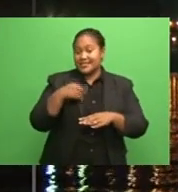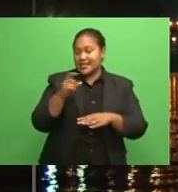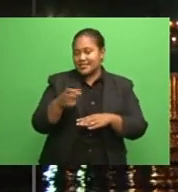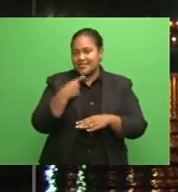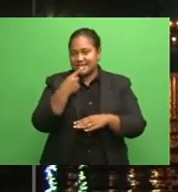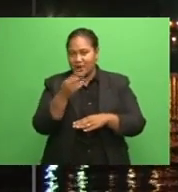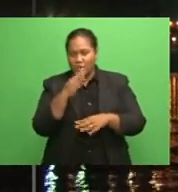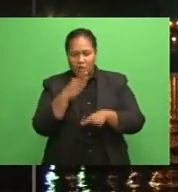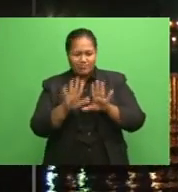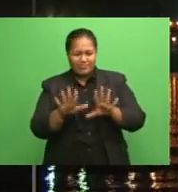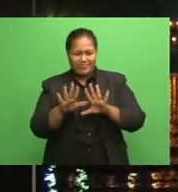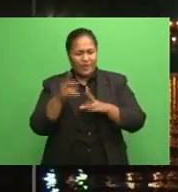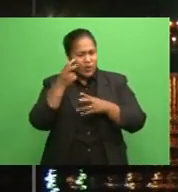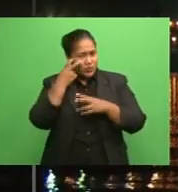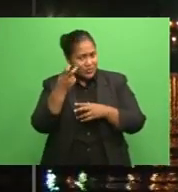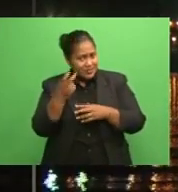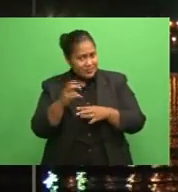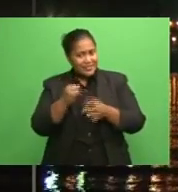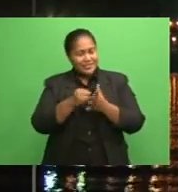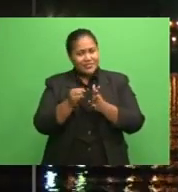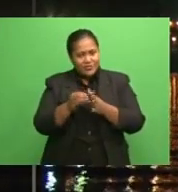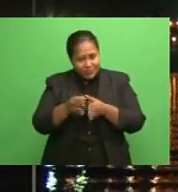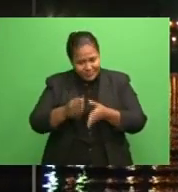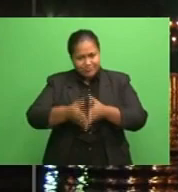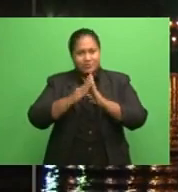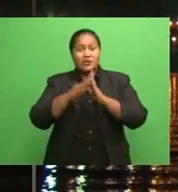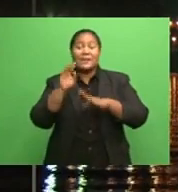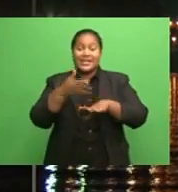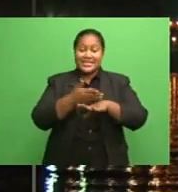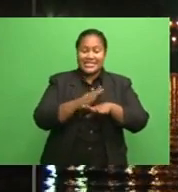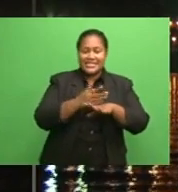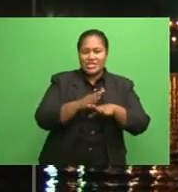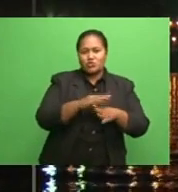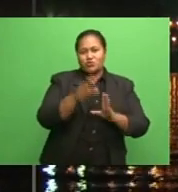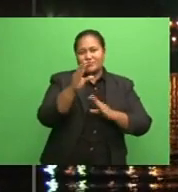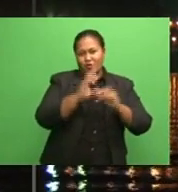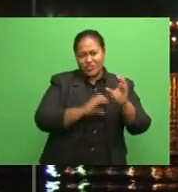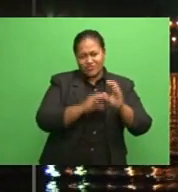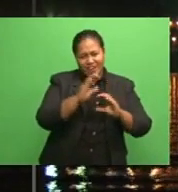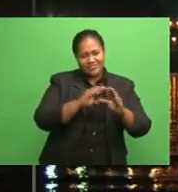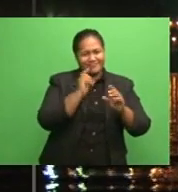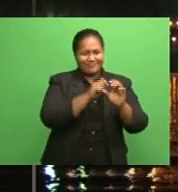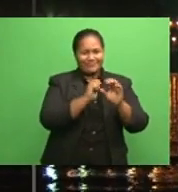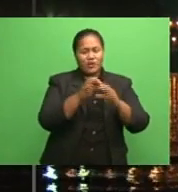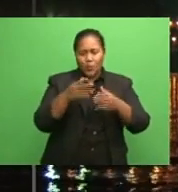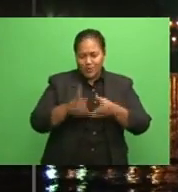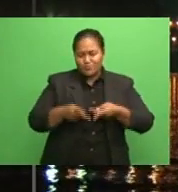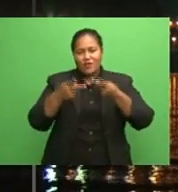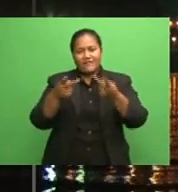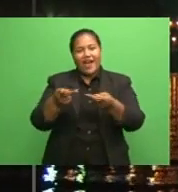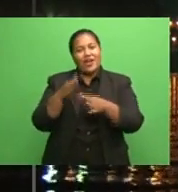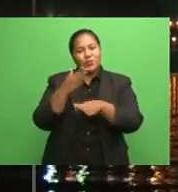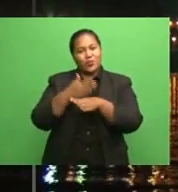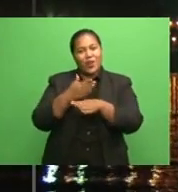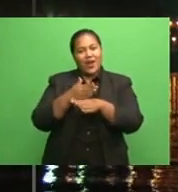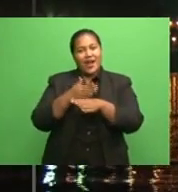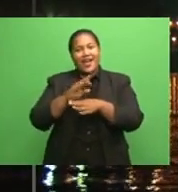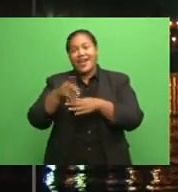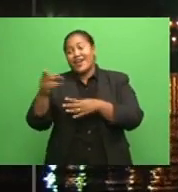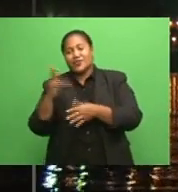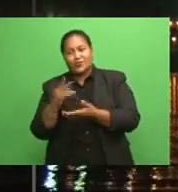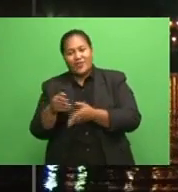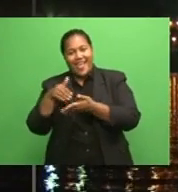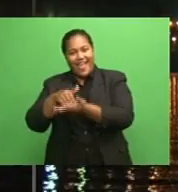for the tourism industry to pick up again, new construction will provide employment opportunities, which will augur well for the economy.